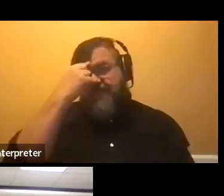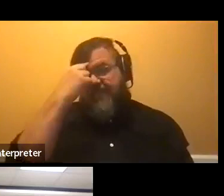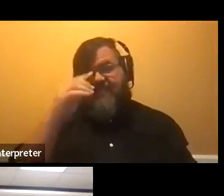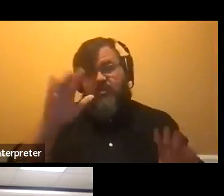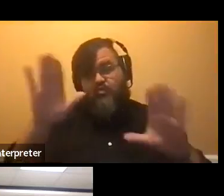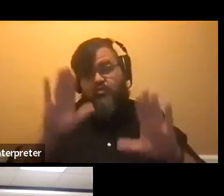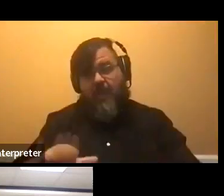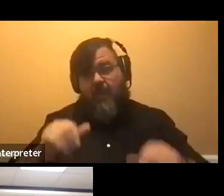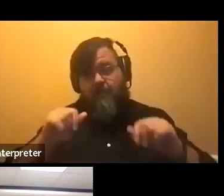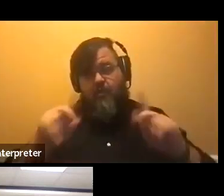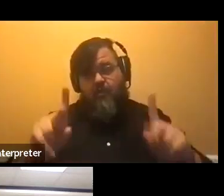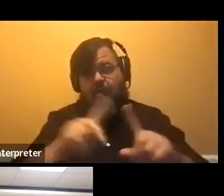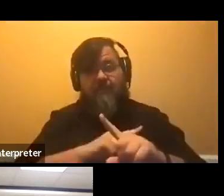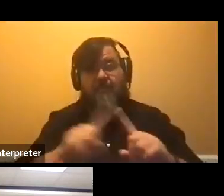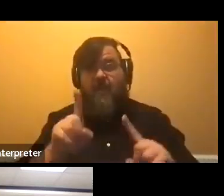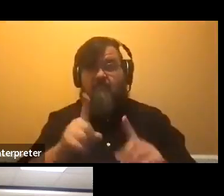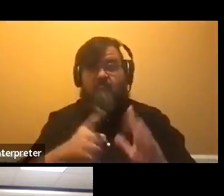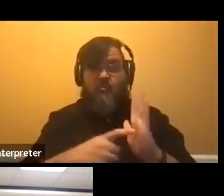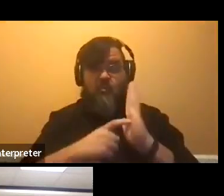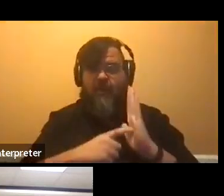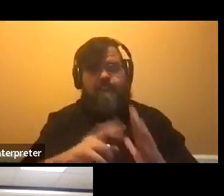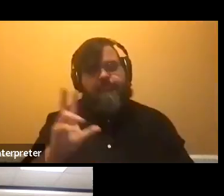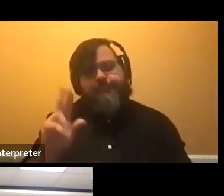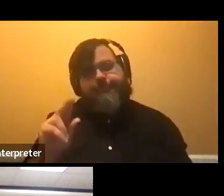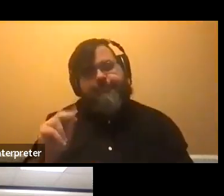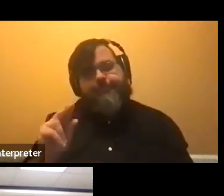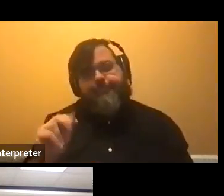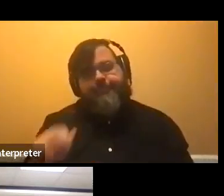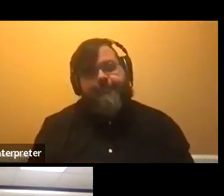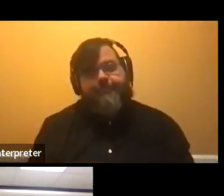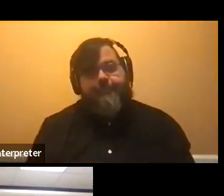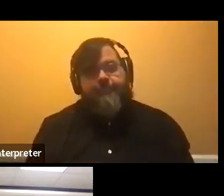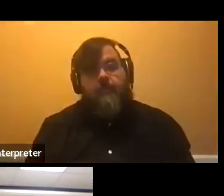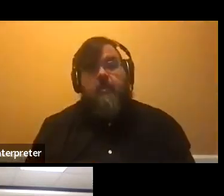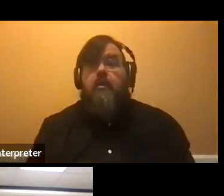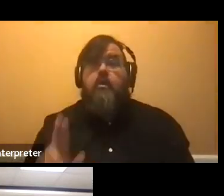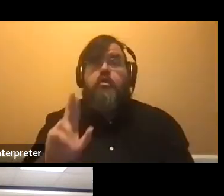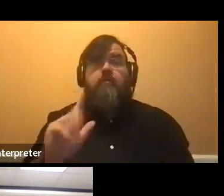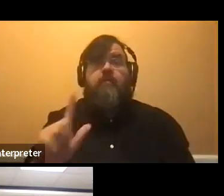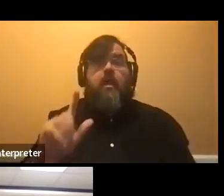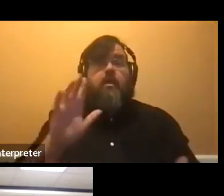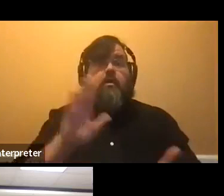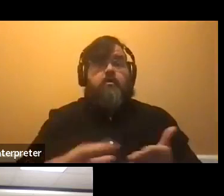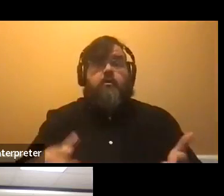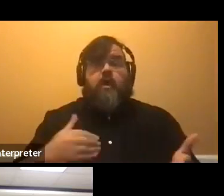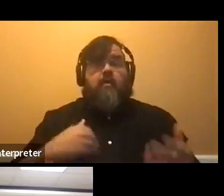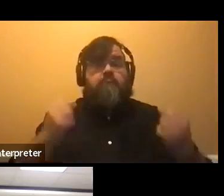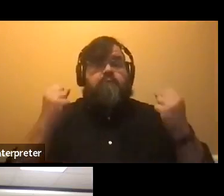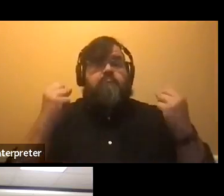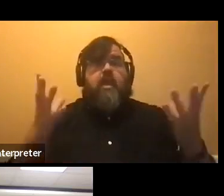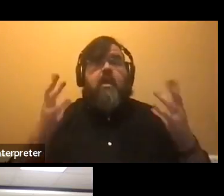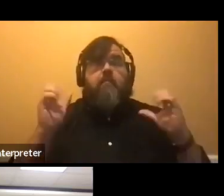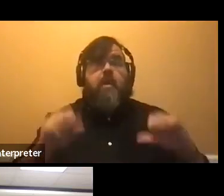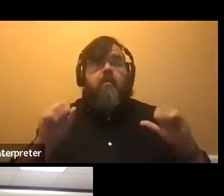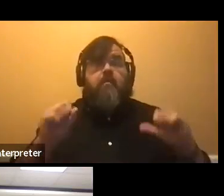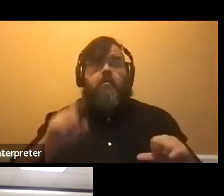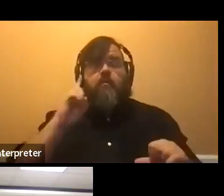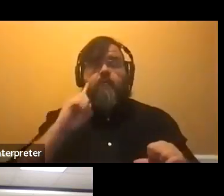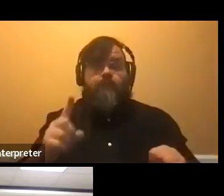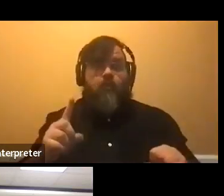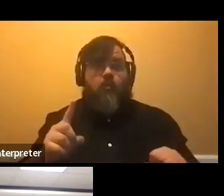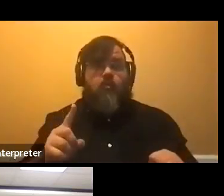requirement. So as a U of L student, you're going to have lots of possibilities for housing. I talked about three types of halls.